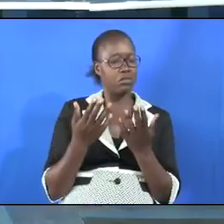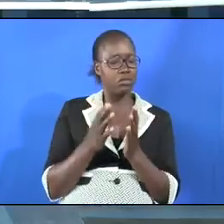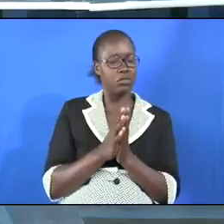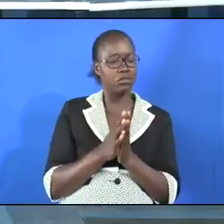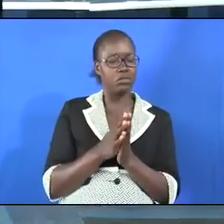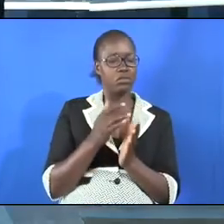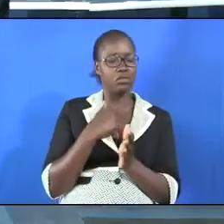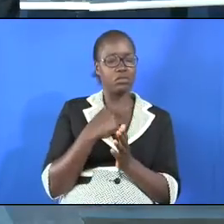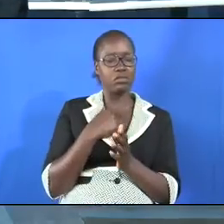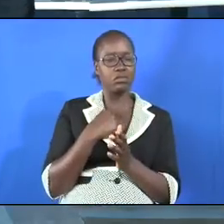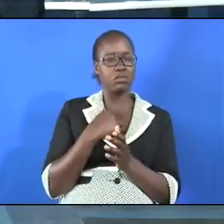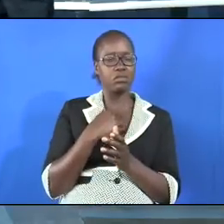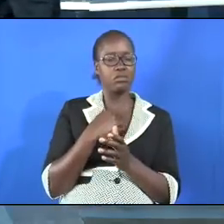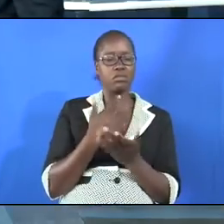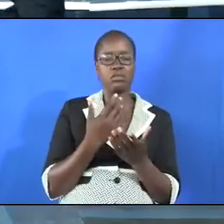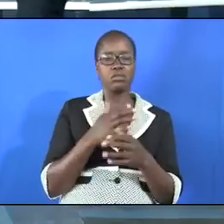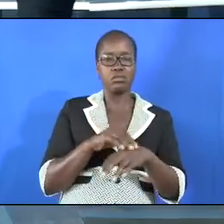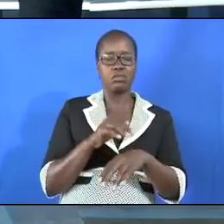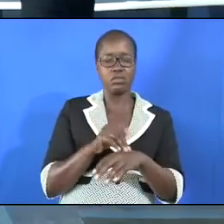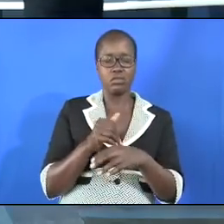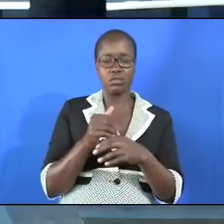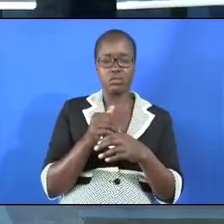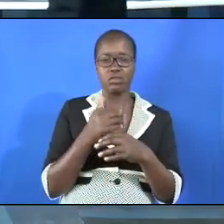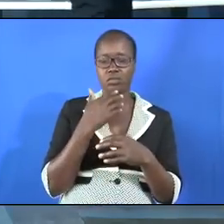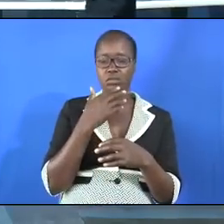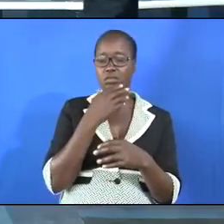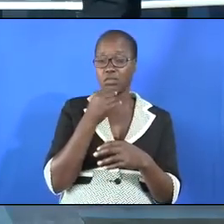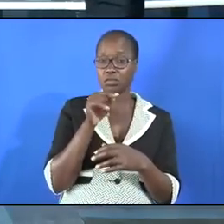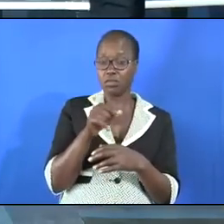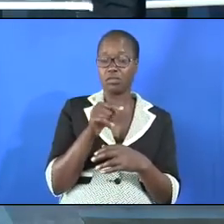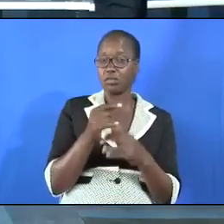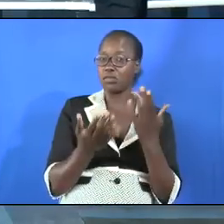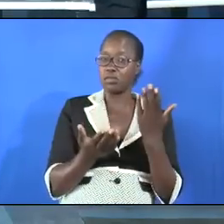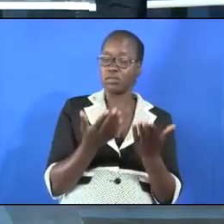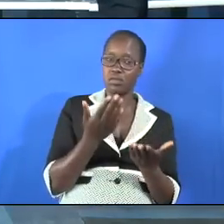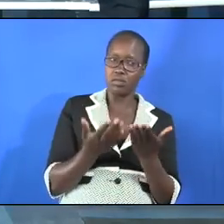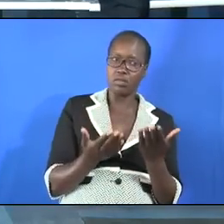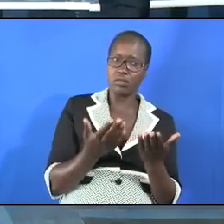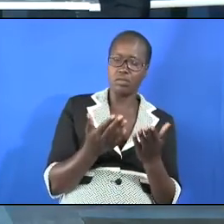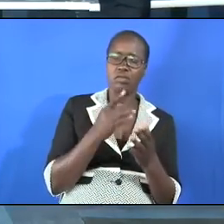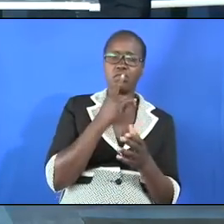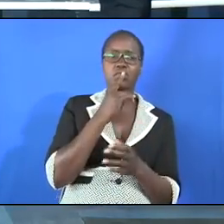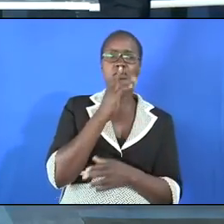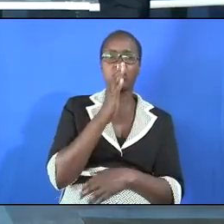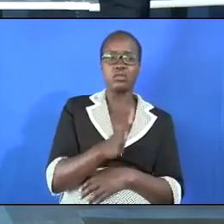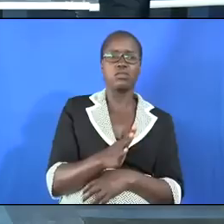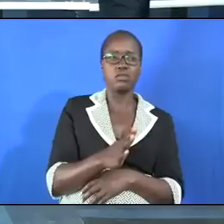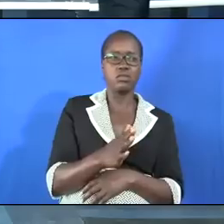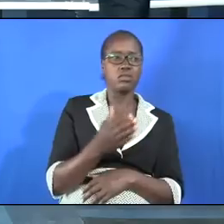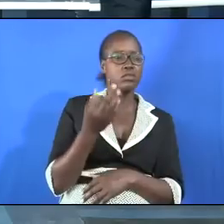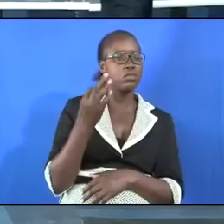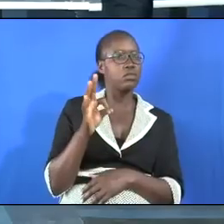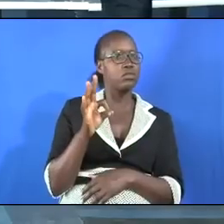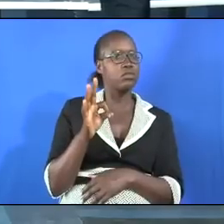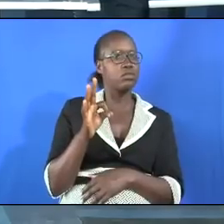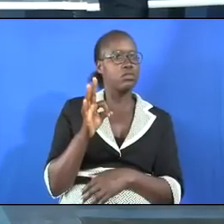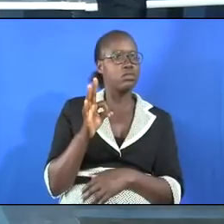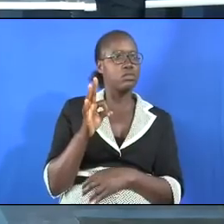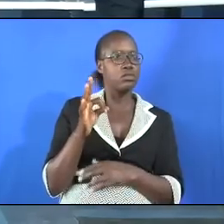want to be of benevolence to this man who probably was the commander of the